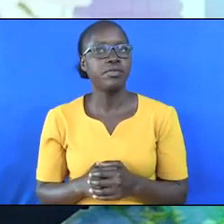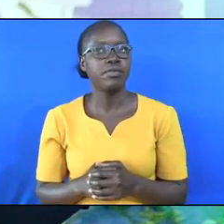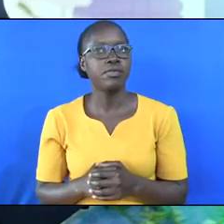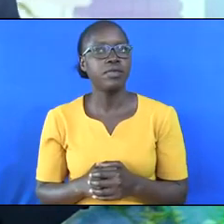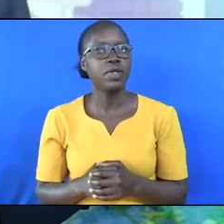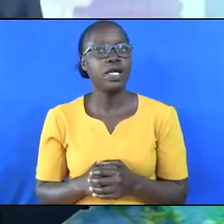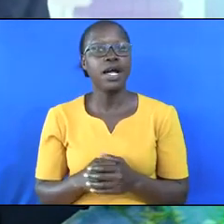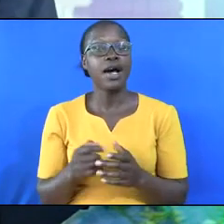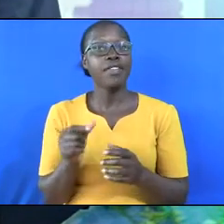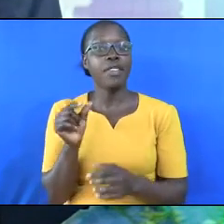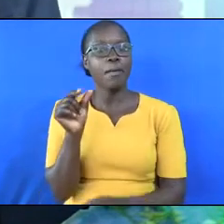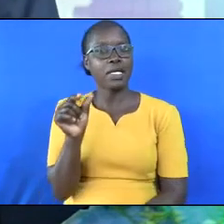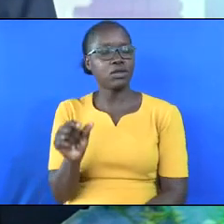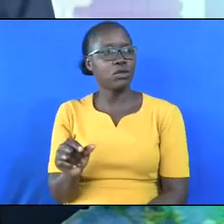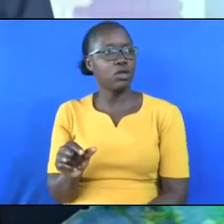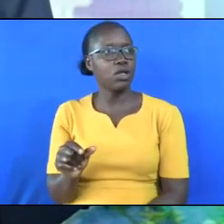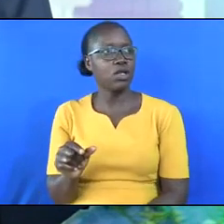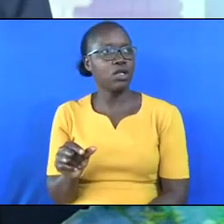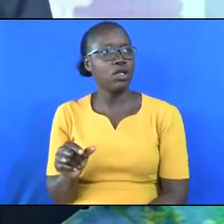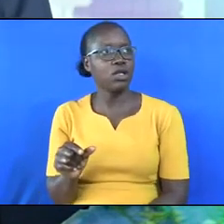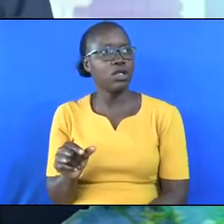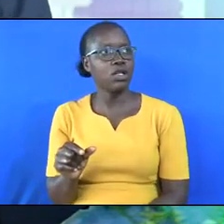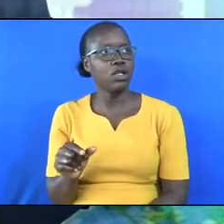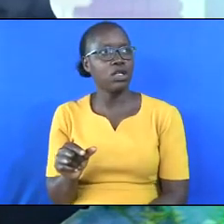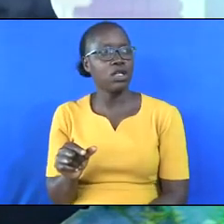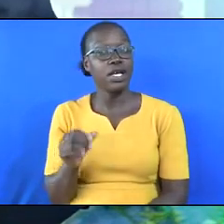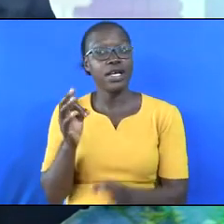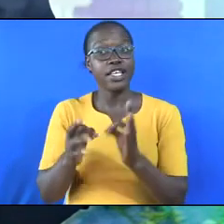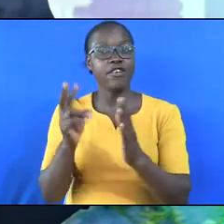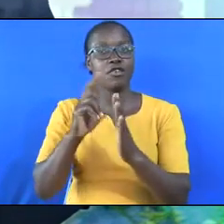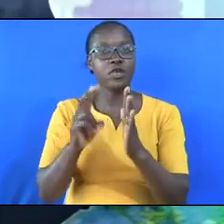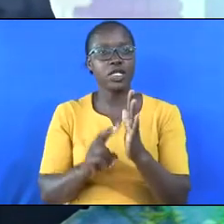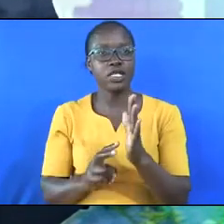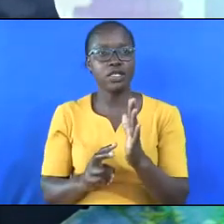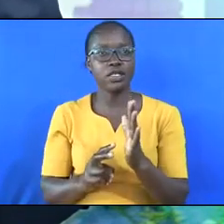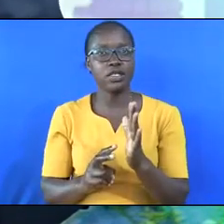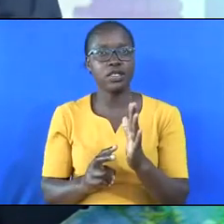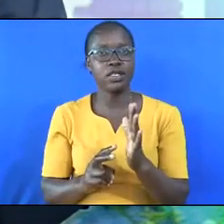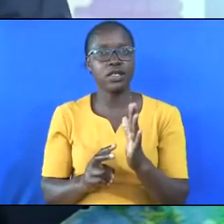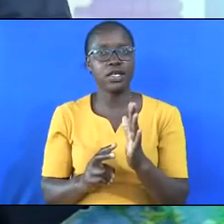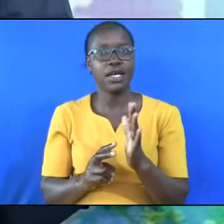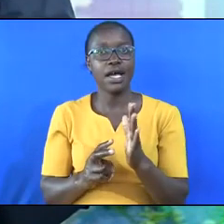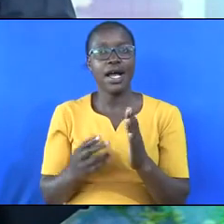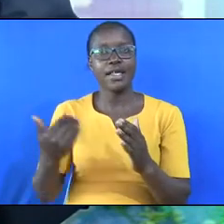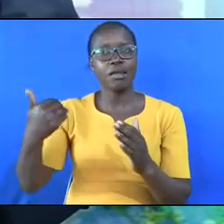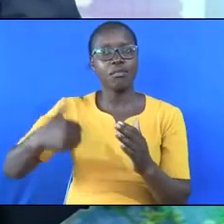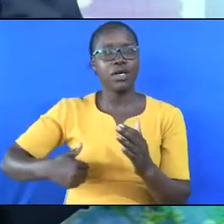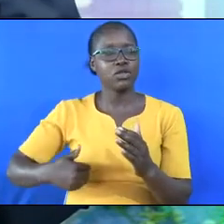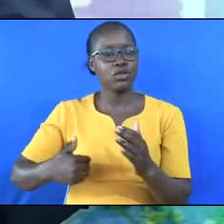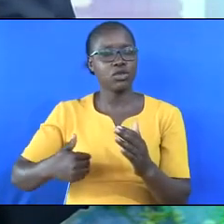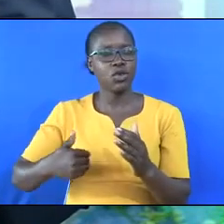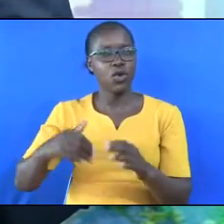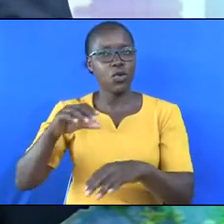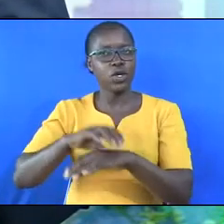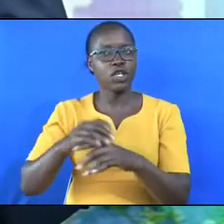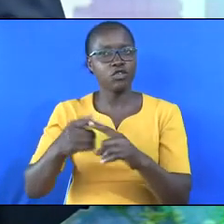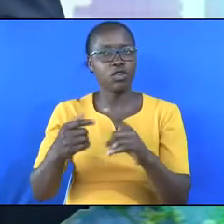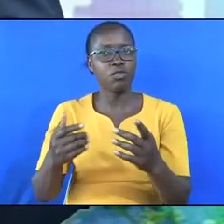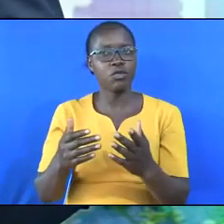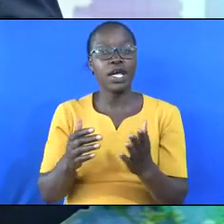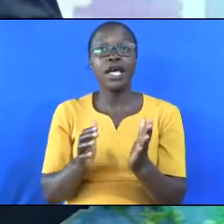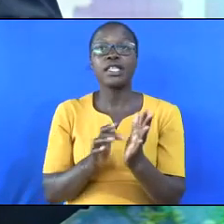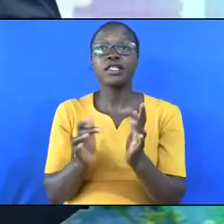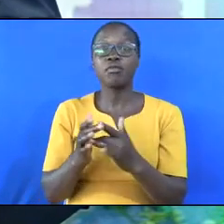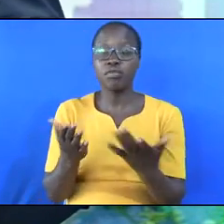The person, if you read, the person who will get rid of corruption is